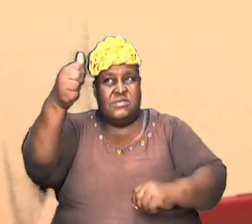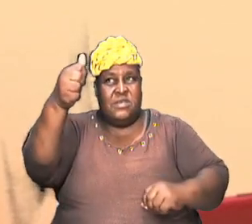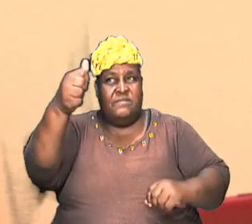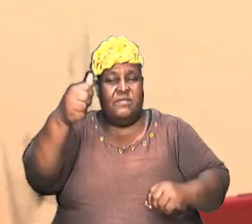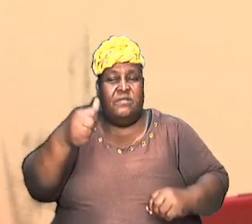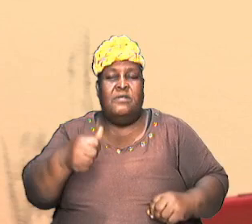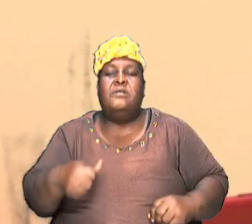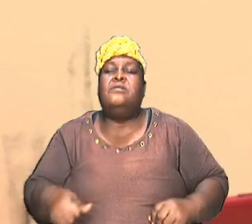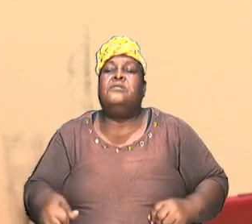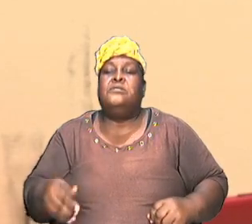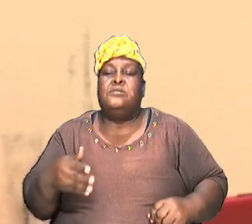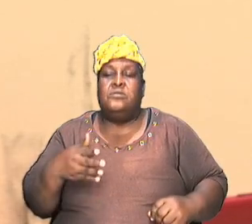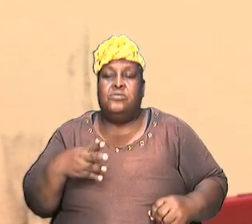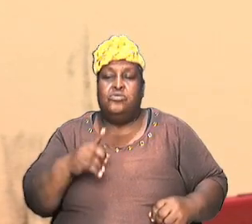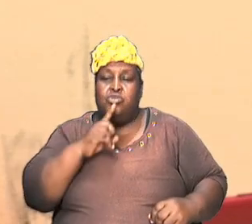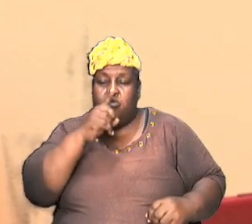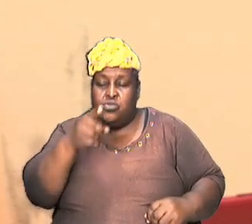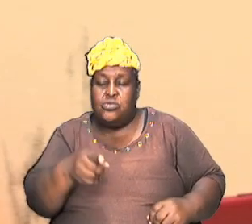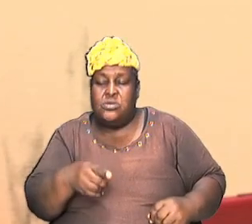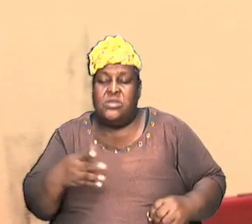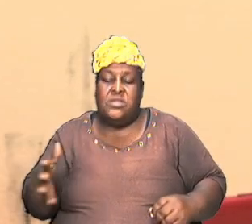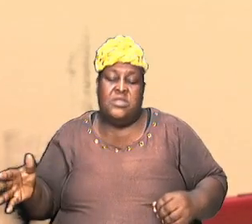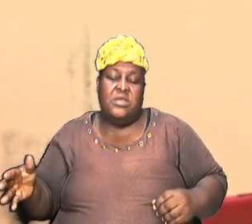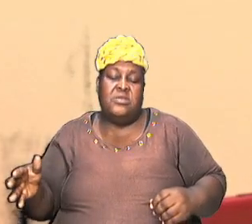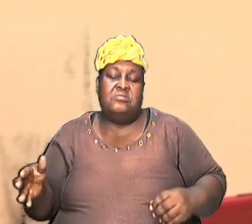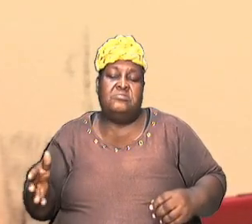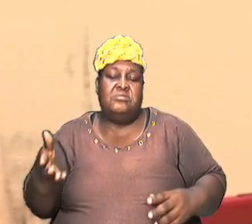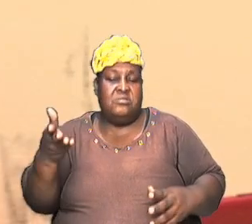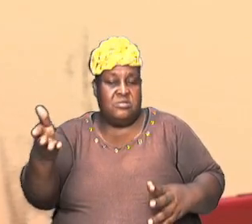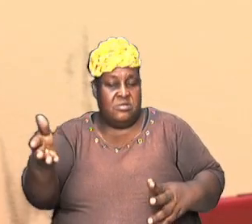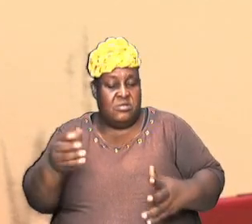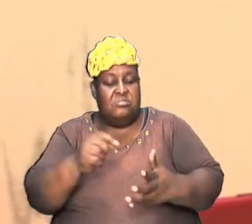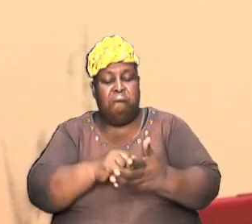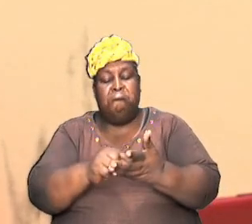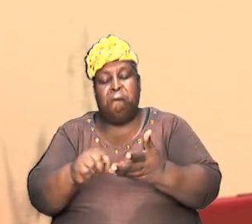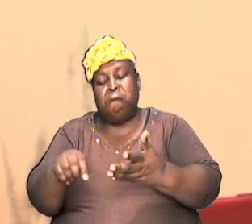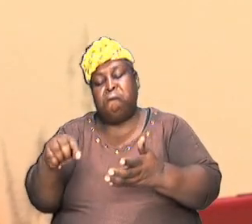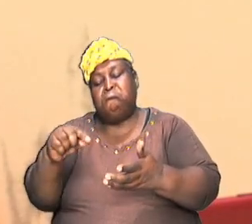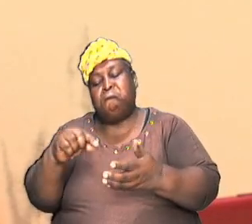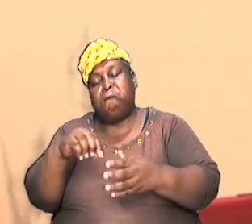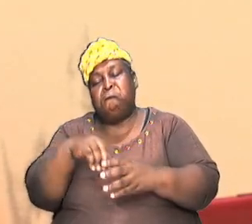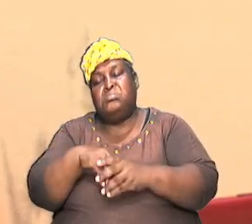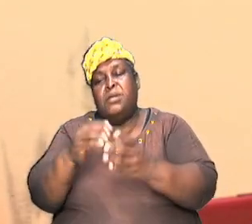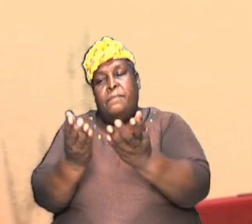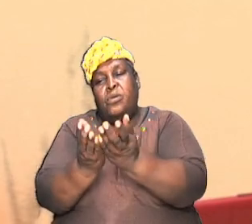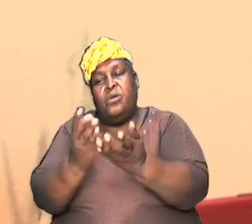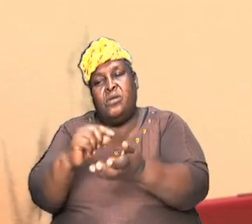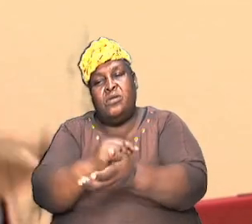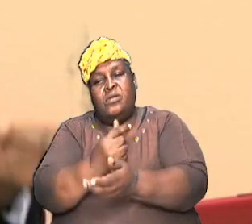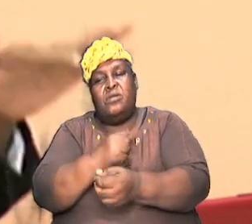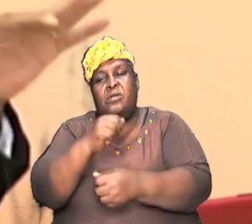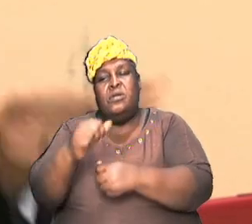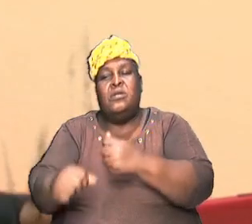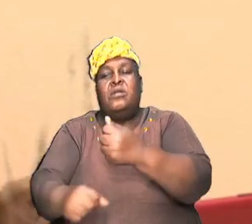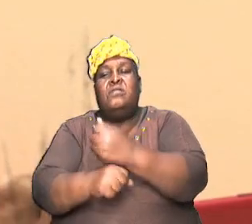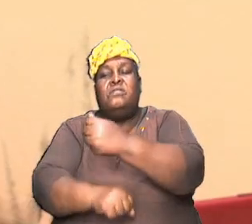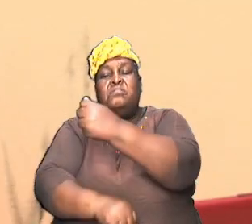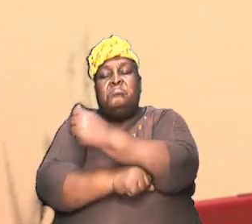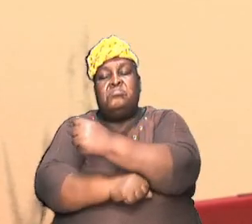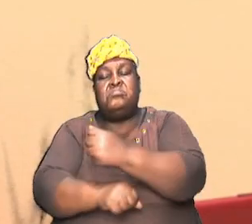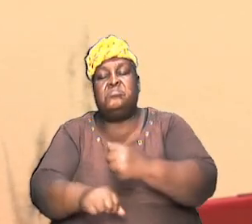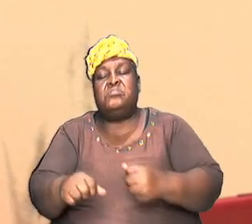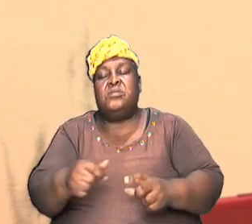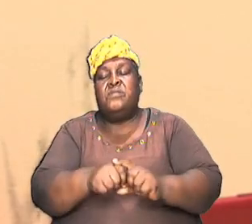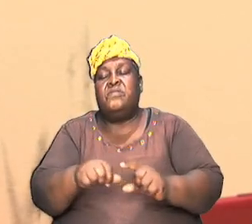things that are there in the book that are outlined in Genesis, which represents the foundation of everything else,